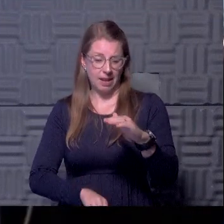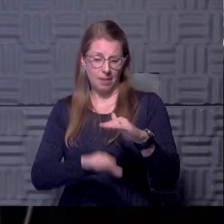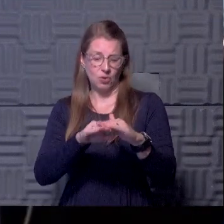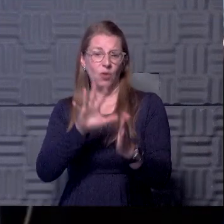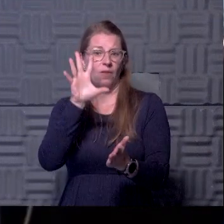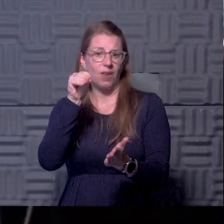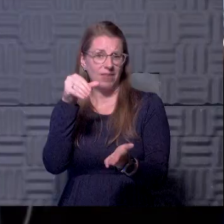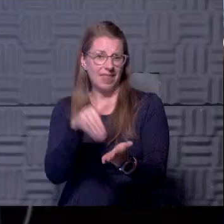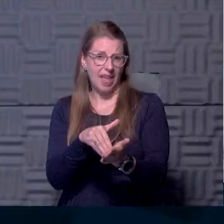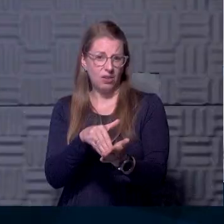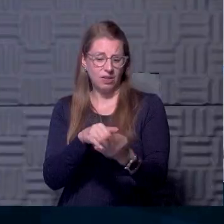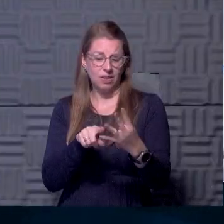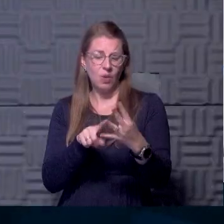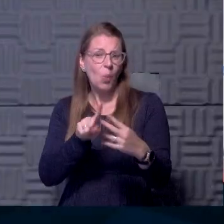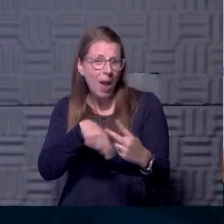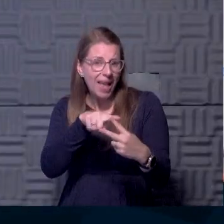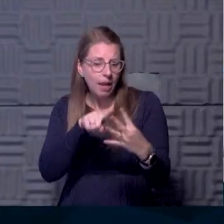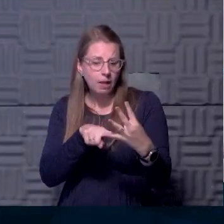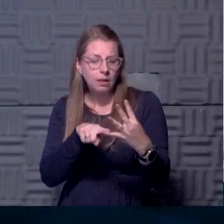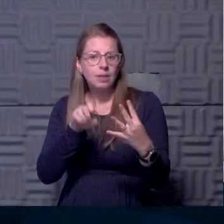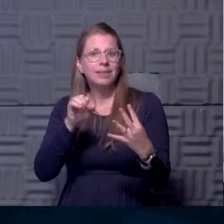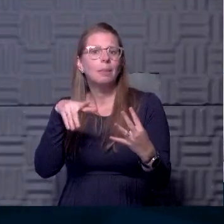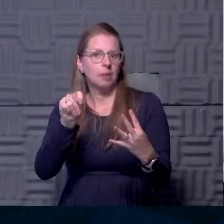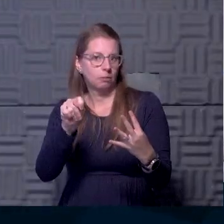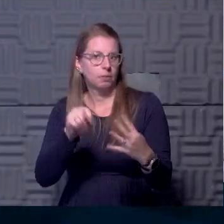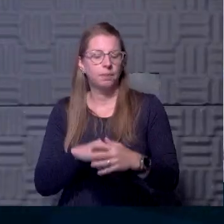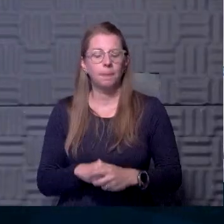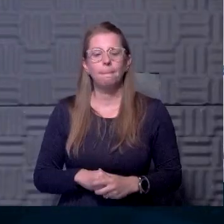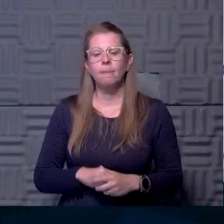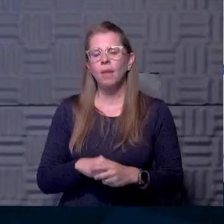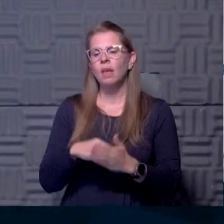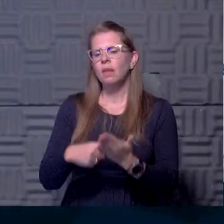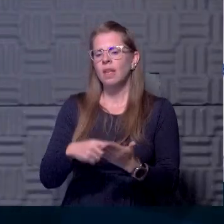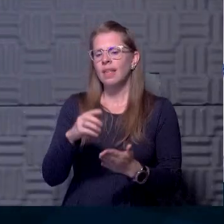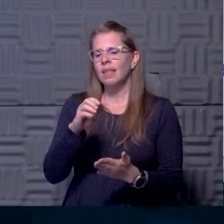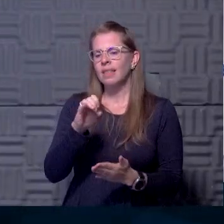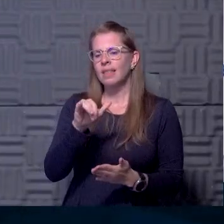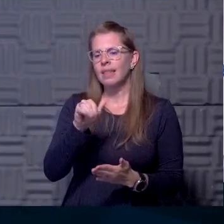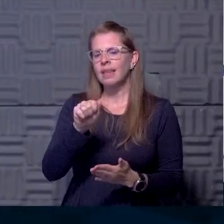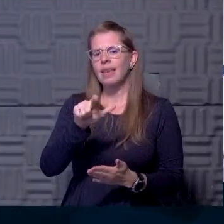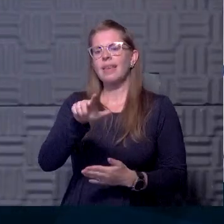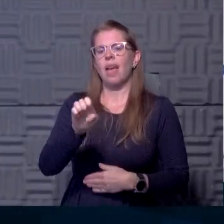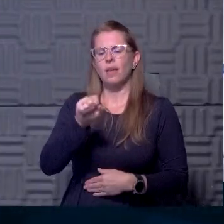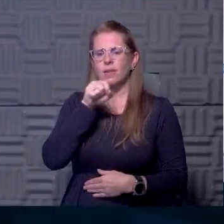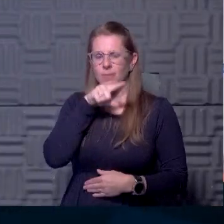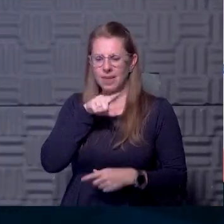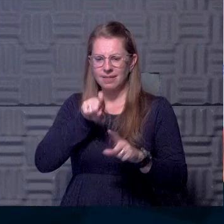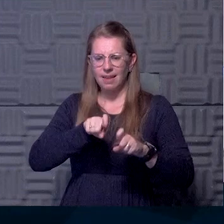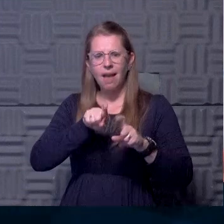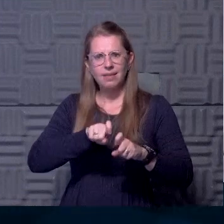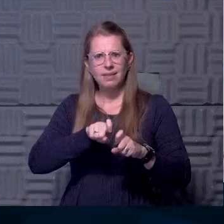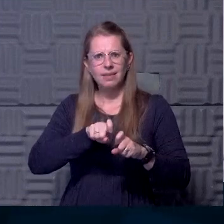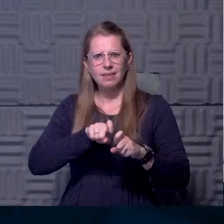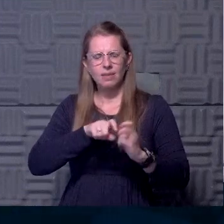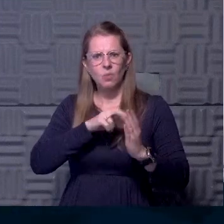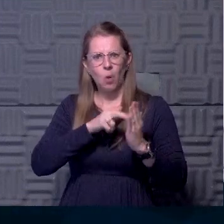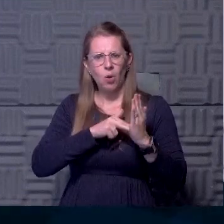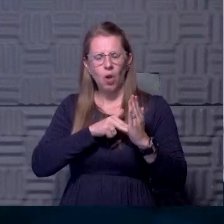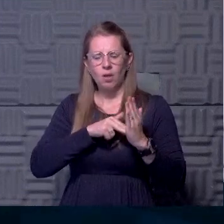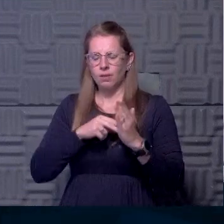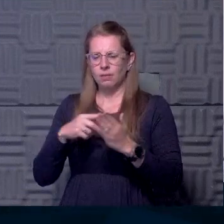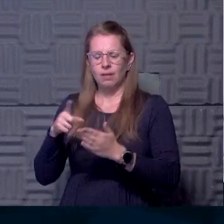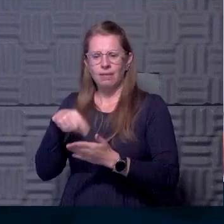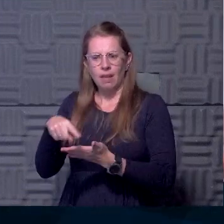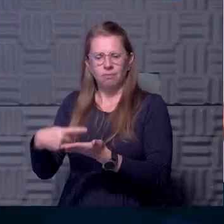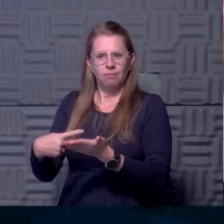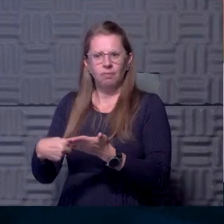,000 by the end of September. Talk a little bit about the Yale spit test protocol that came out. People talked a lot about that on the weekend,